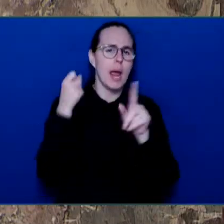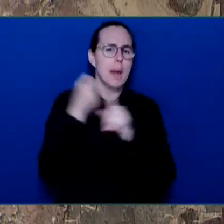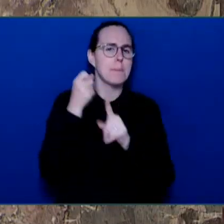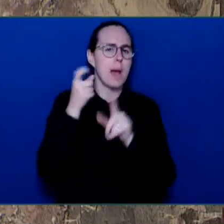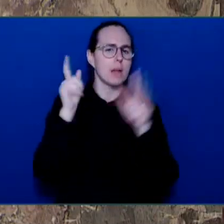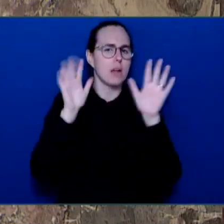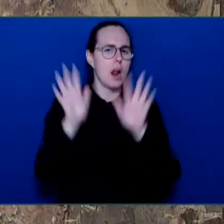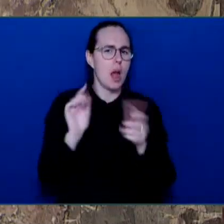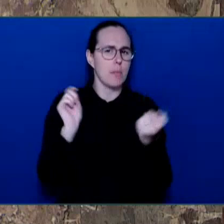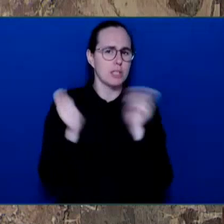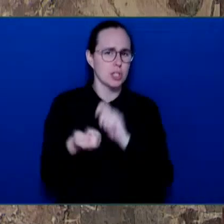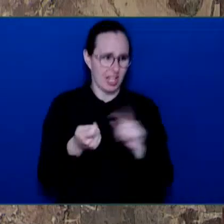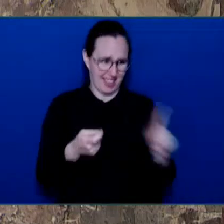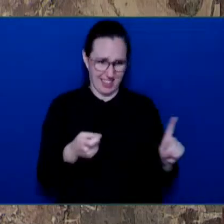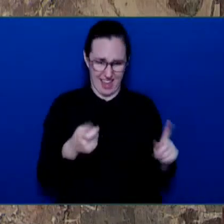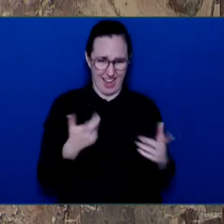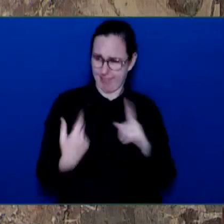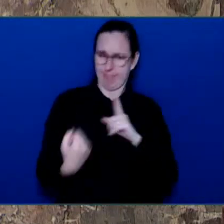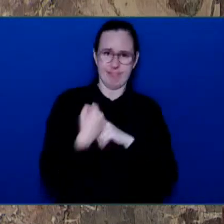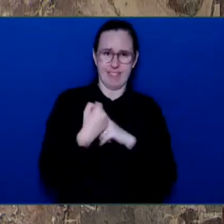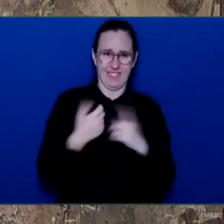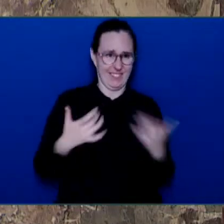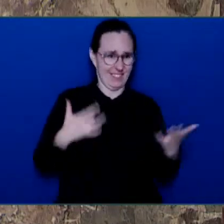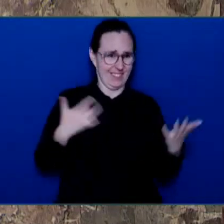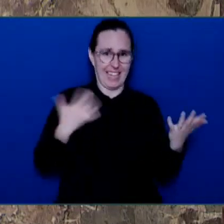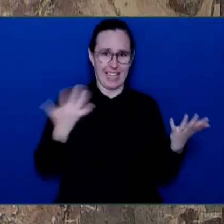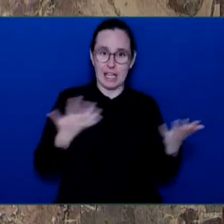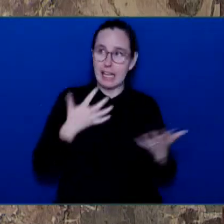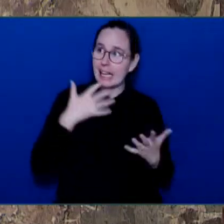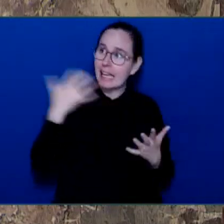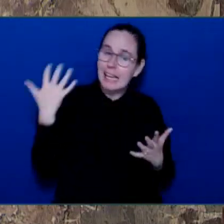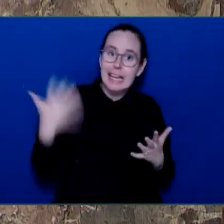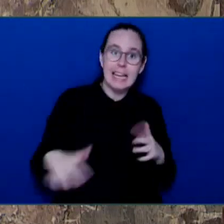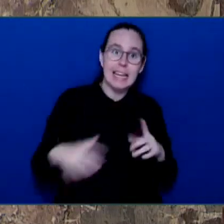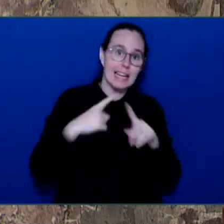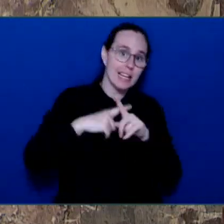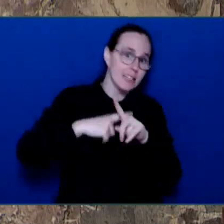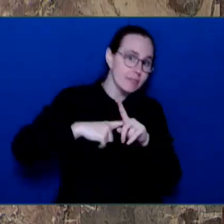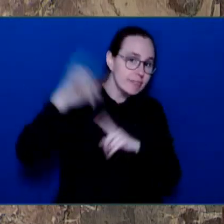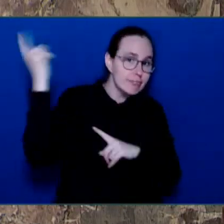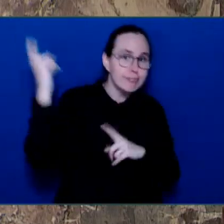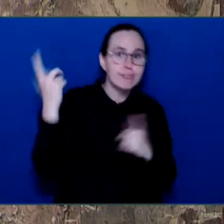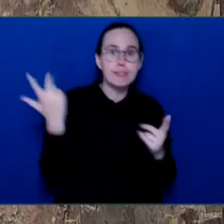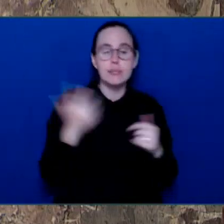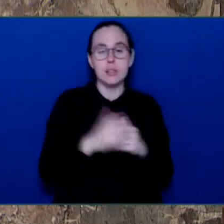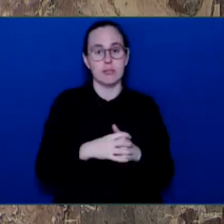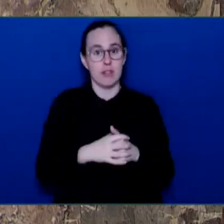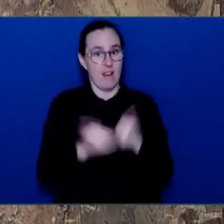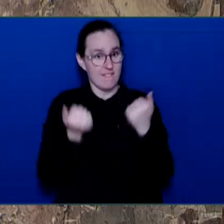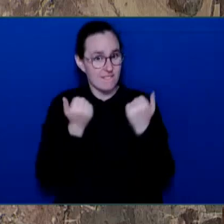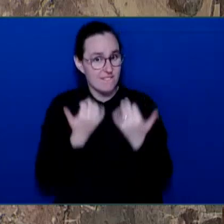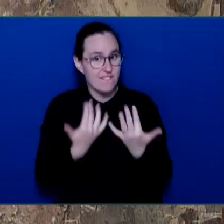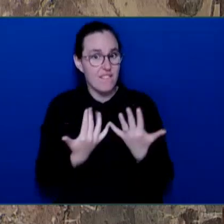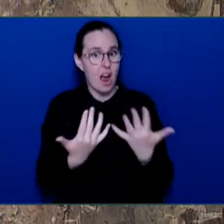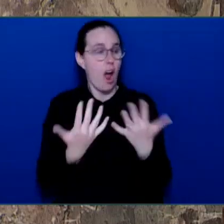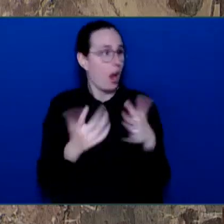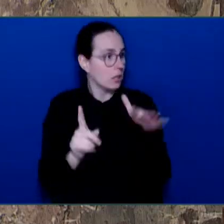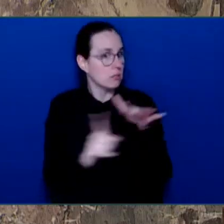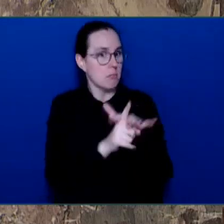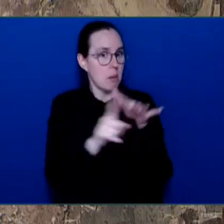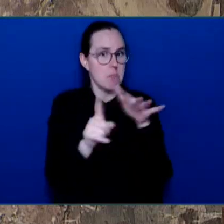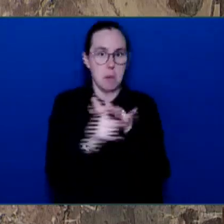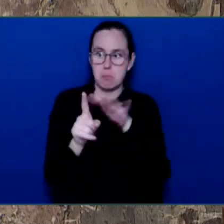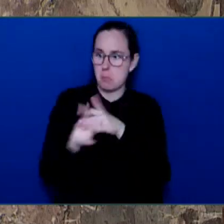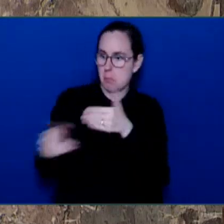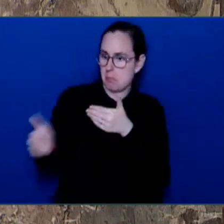people are evacuated from their communities due to wildfire. Every time the agriculture industry is threatened by